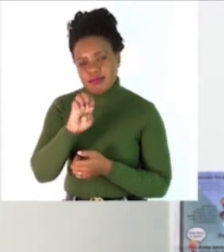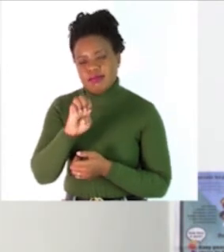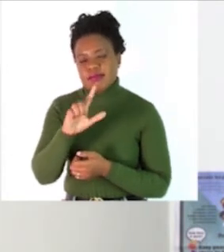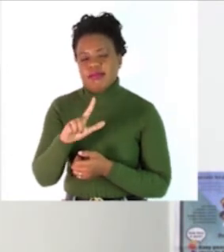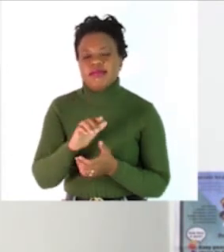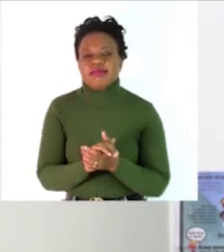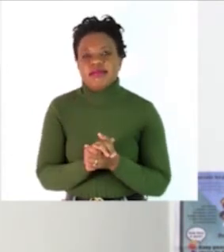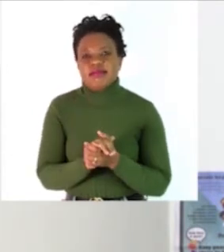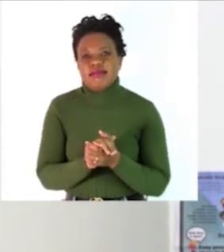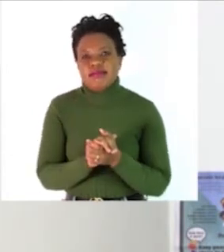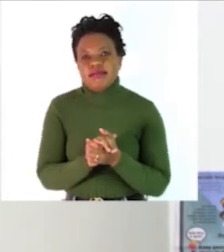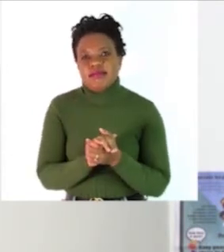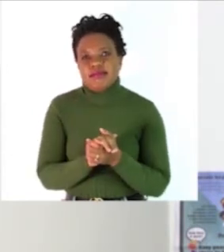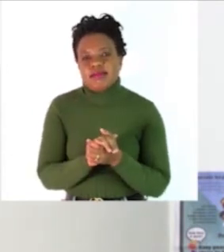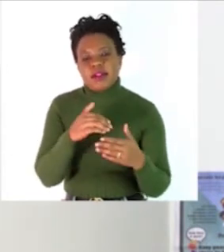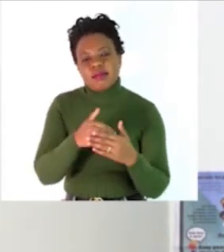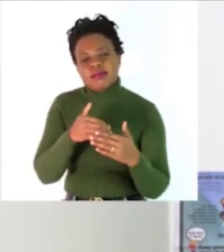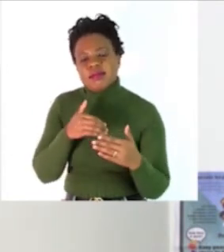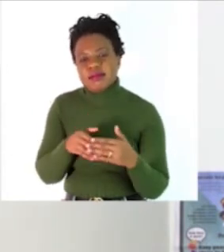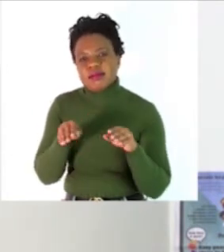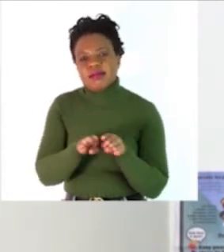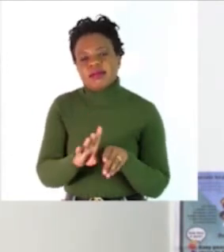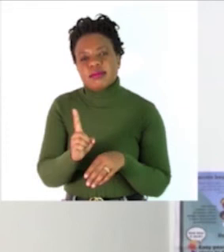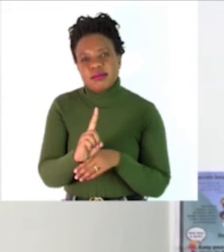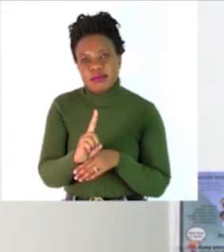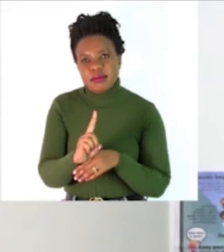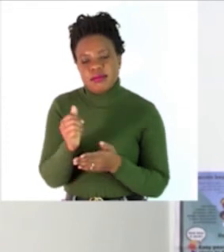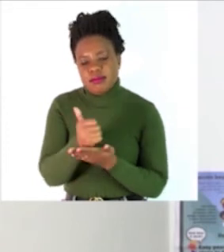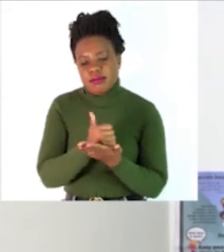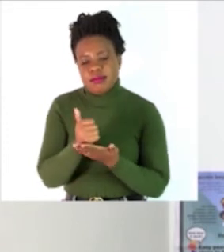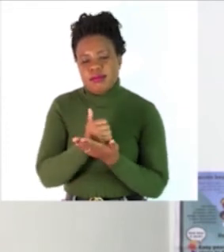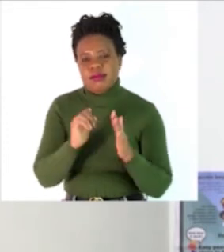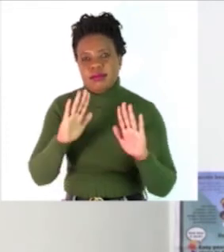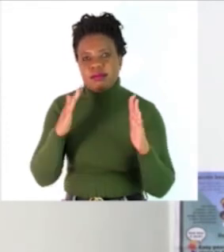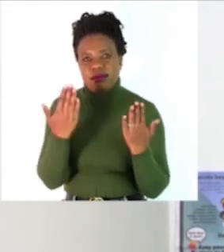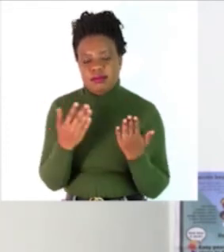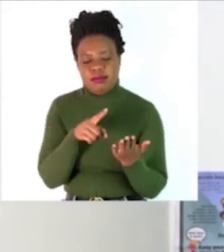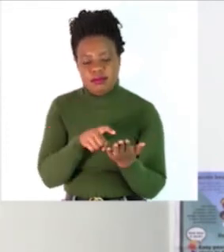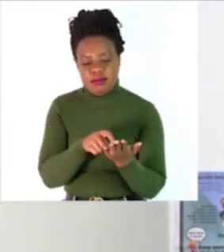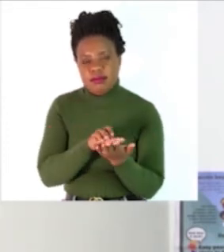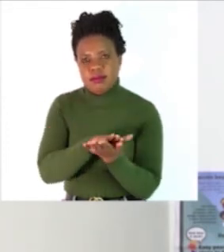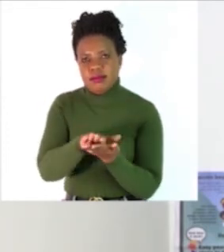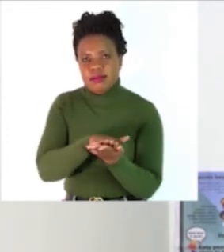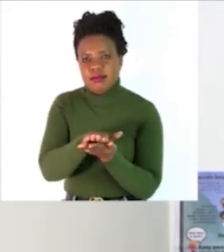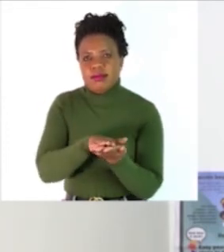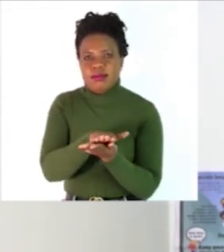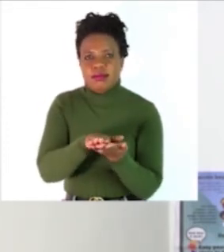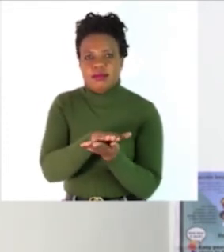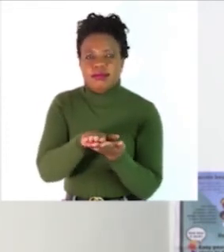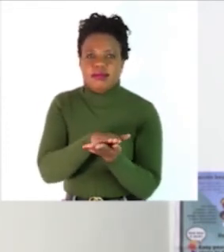before we get into our lesson let's start by sanitizing chanel let's sanitize let's rub